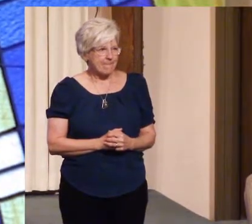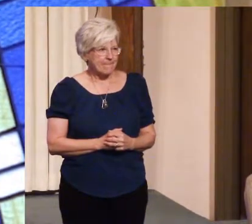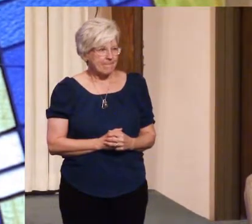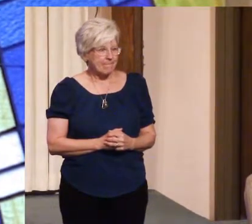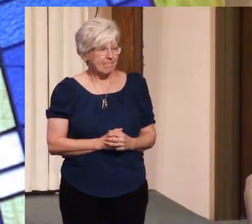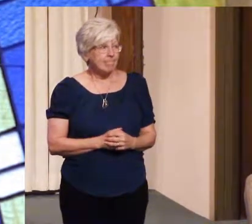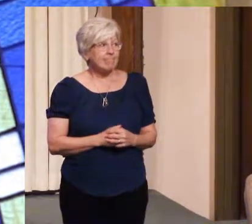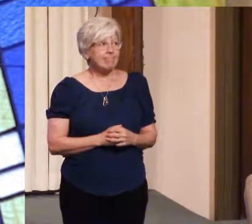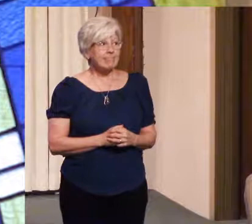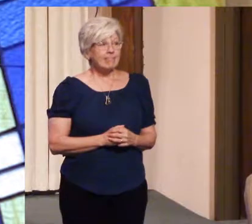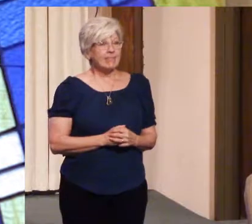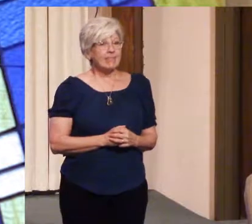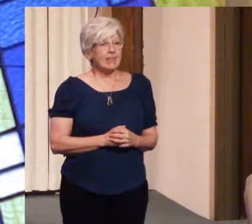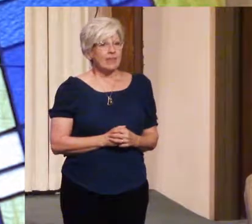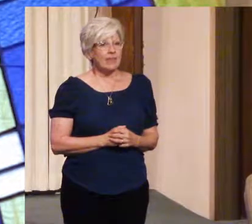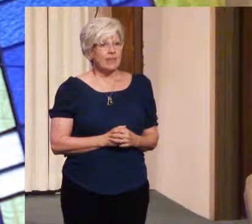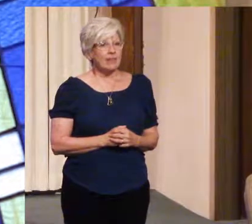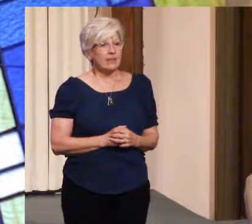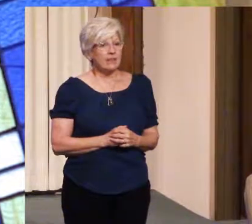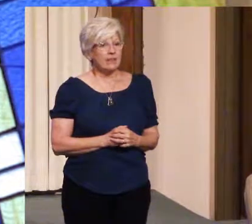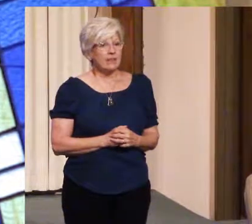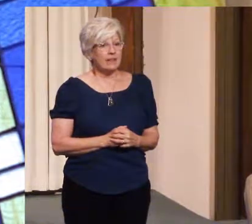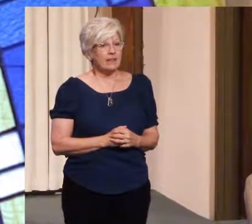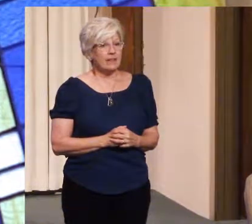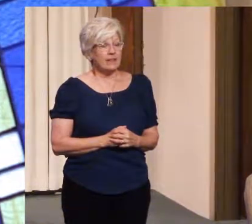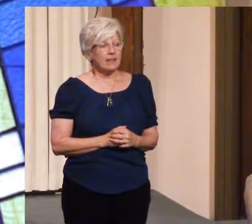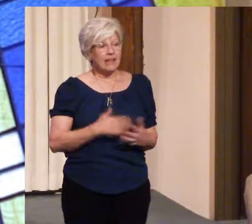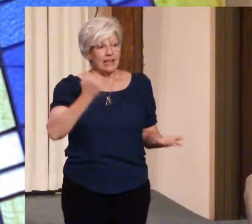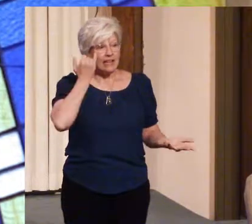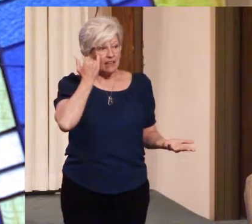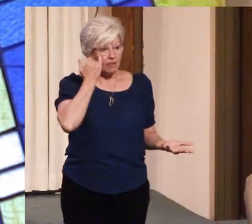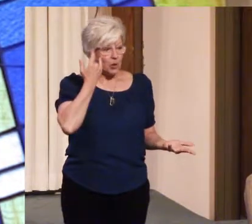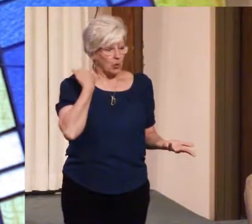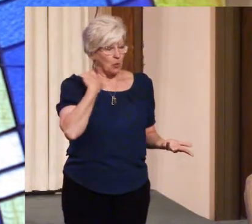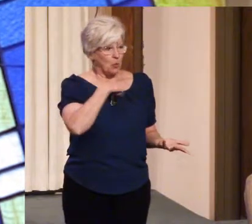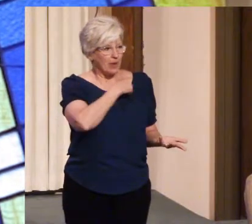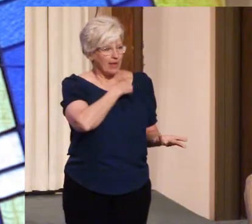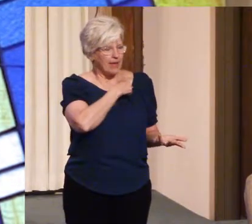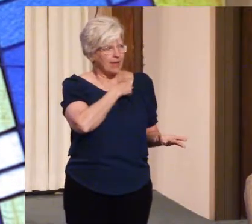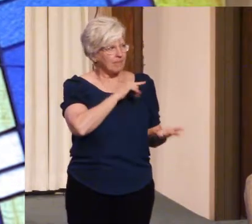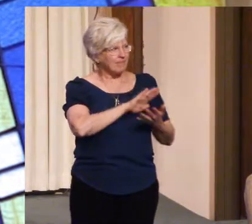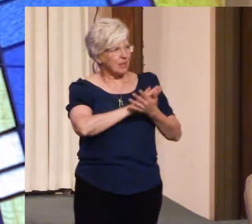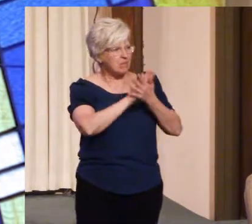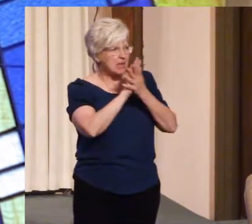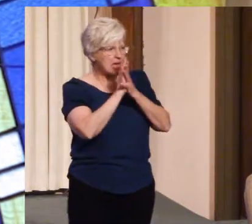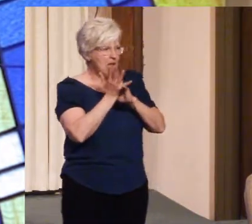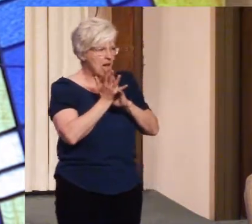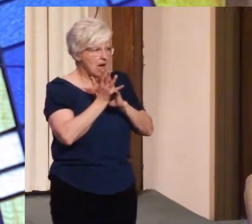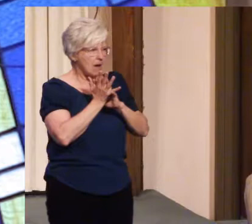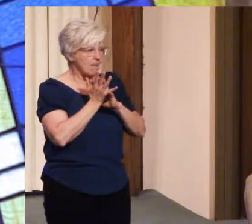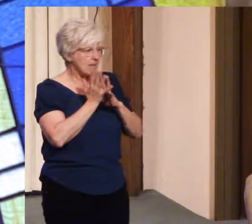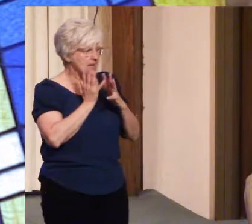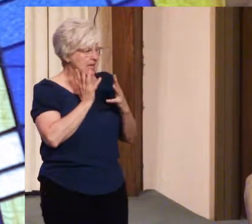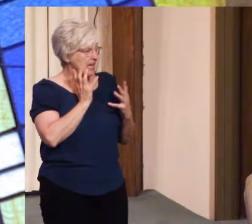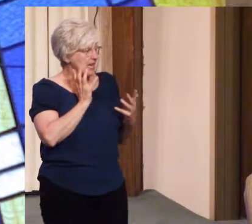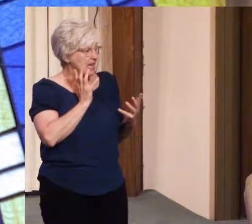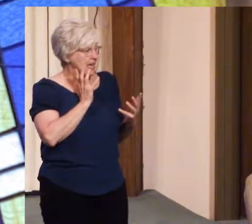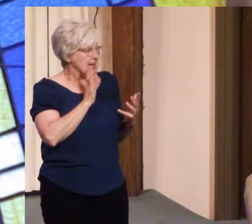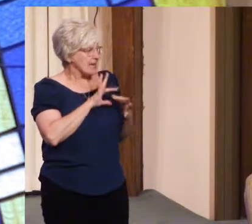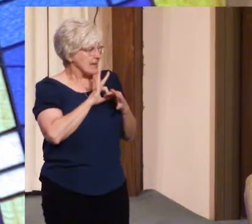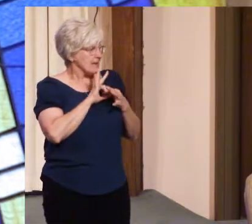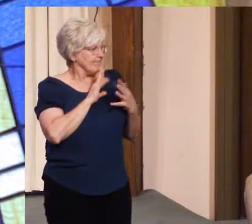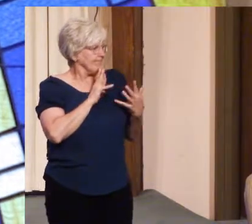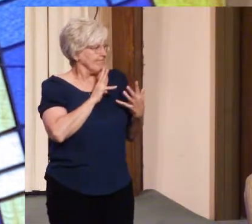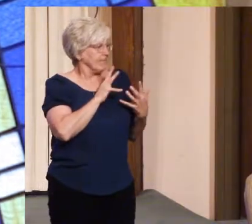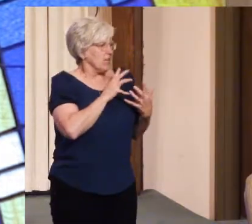When we become completely mired down in the experience of the